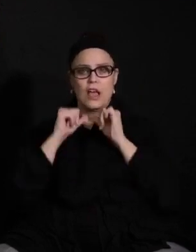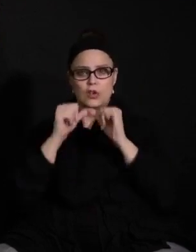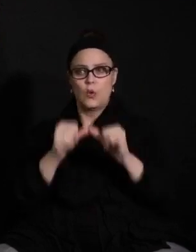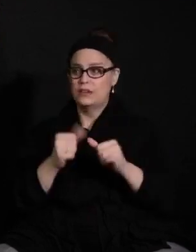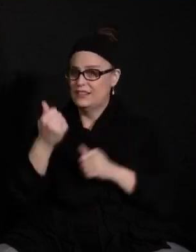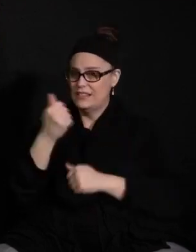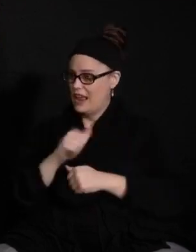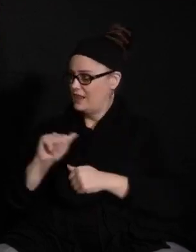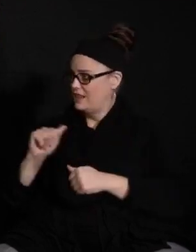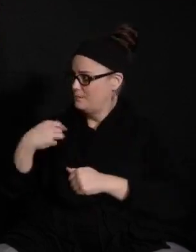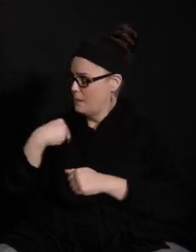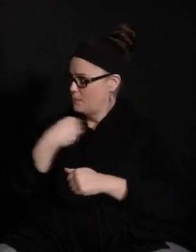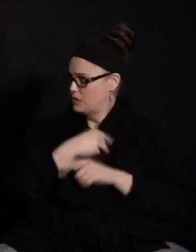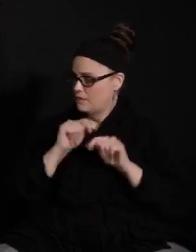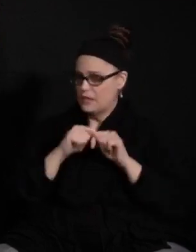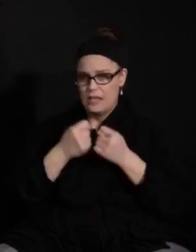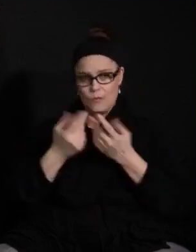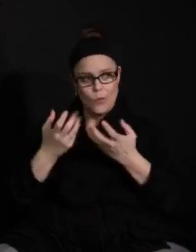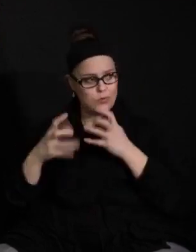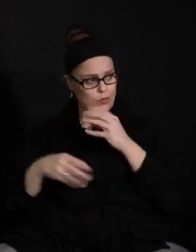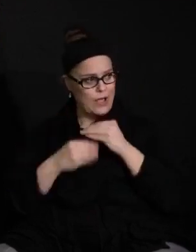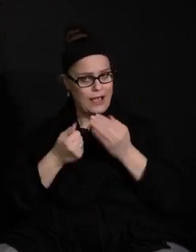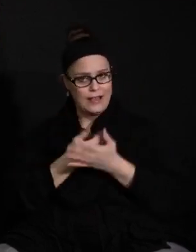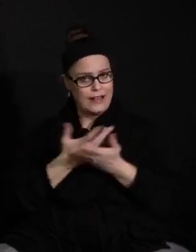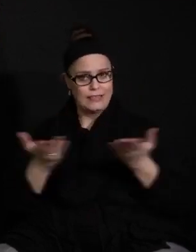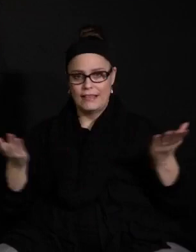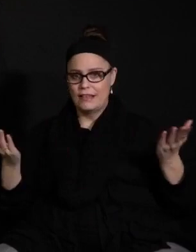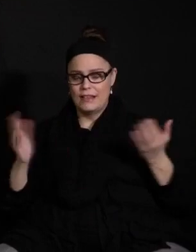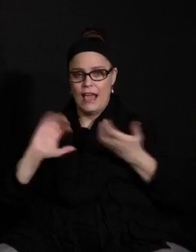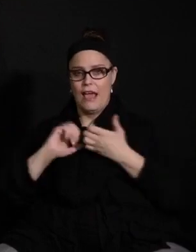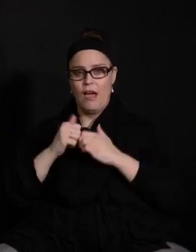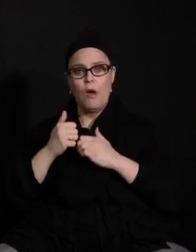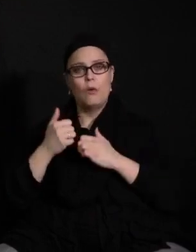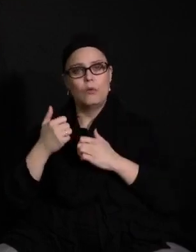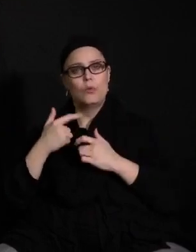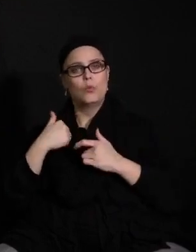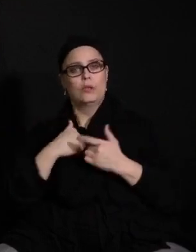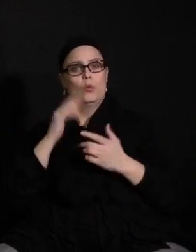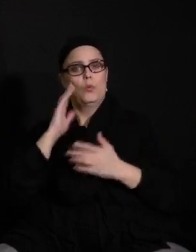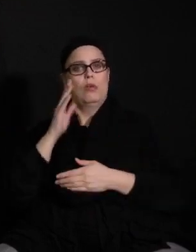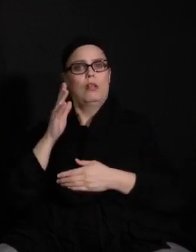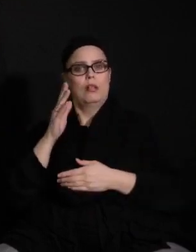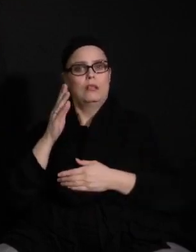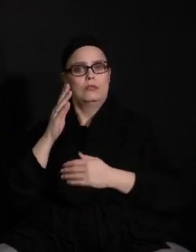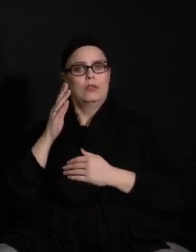Any members of the team would you like to contribute to what we've learned and how we might build that into the future?